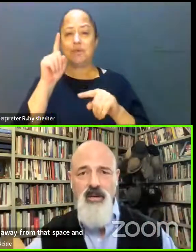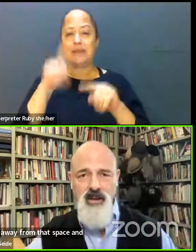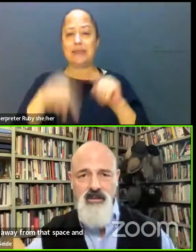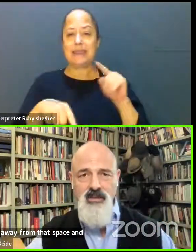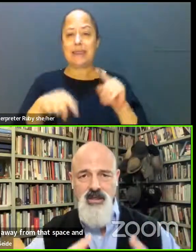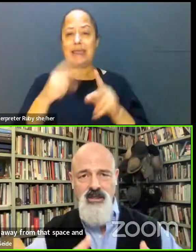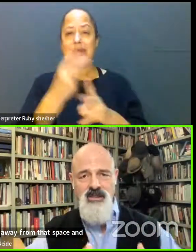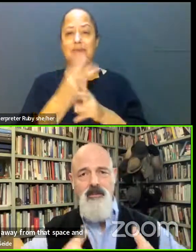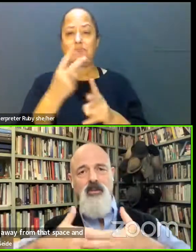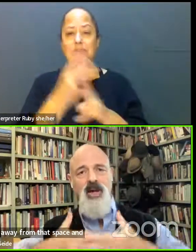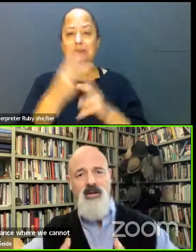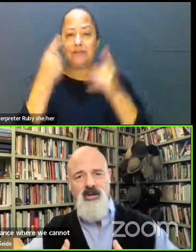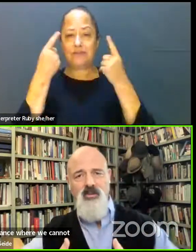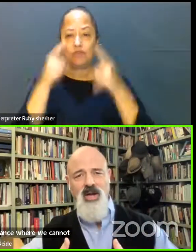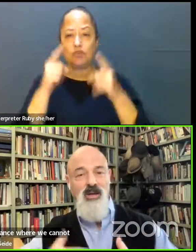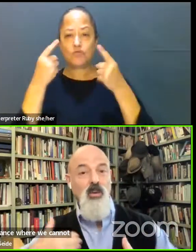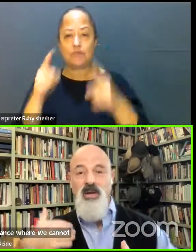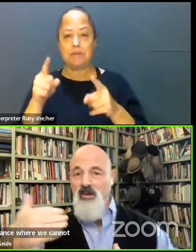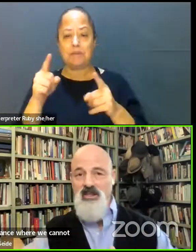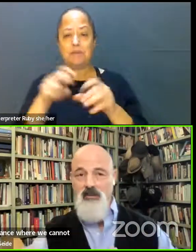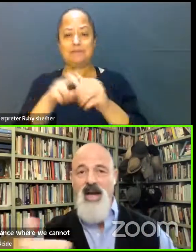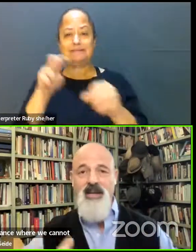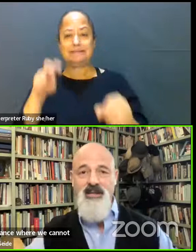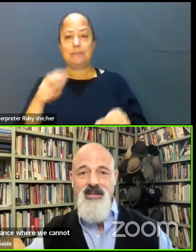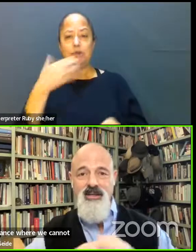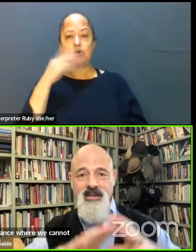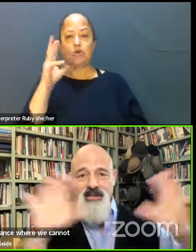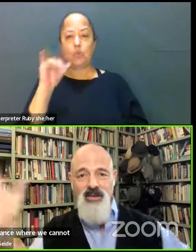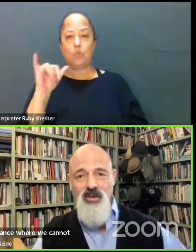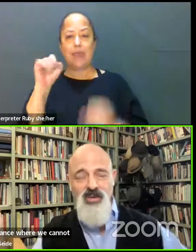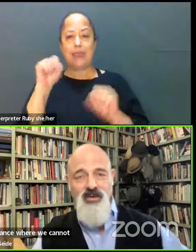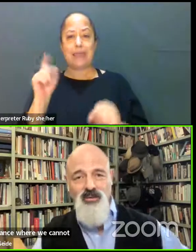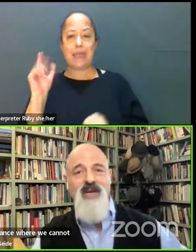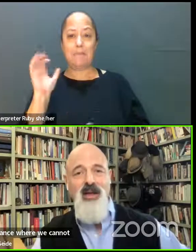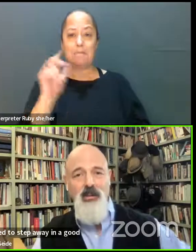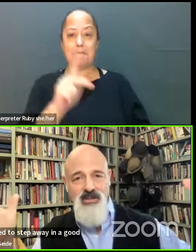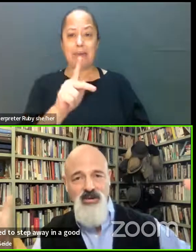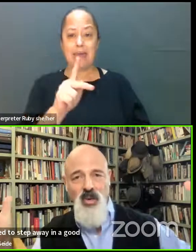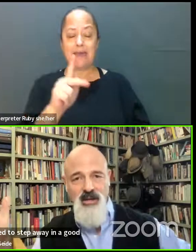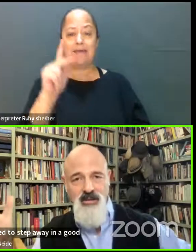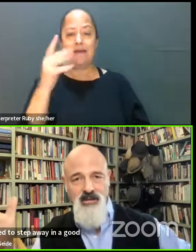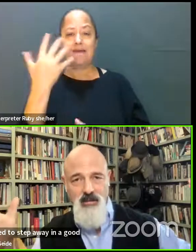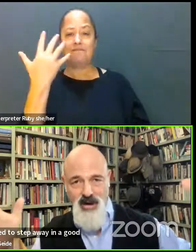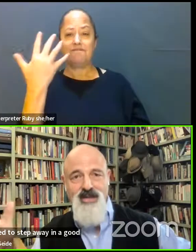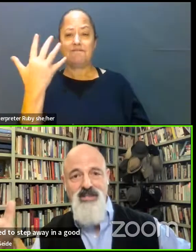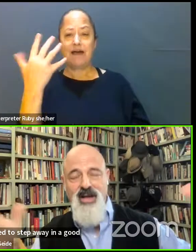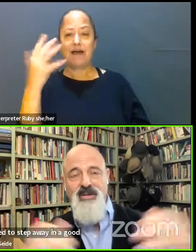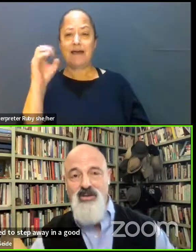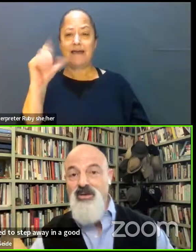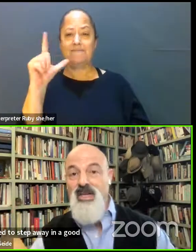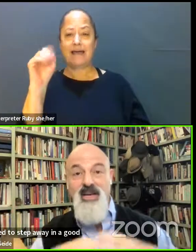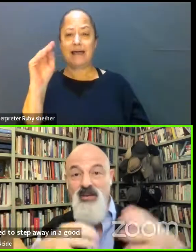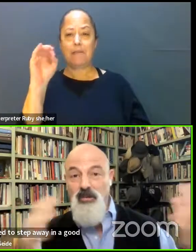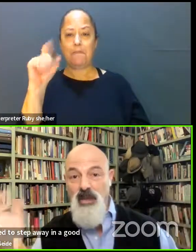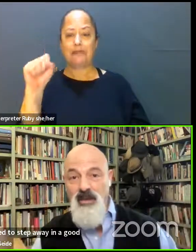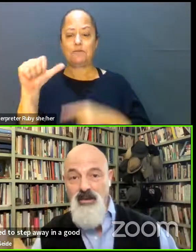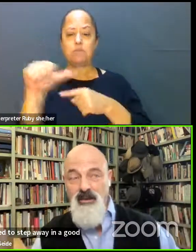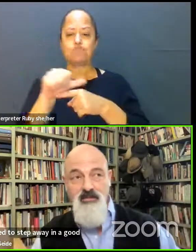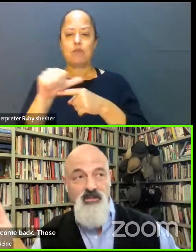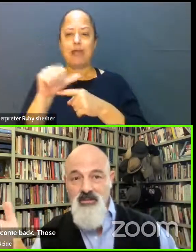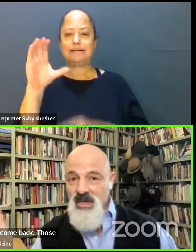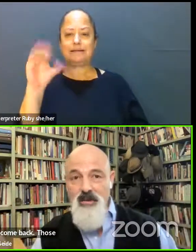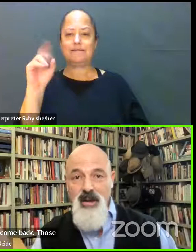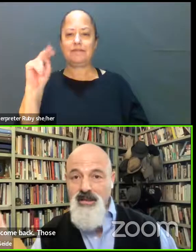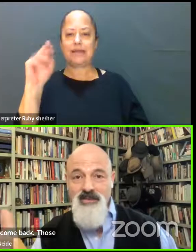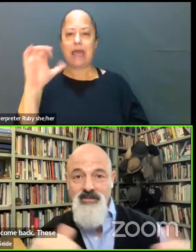agreements. So we need to step away in a good way and know we can always come back. And so those sort of five elements are what the practice of council looks like. could be